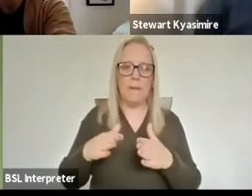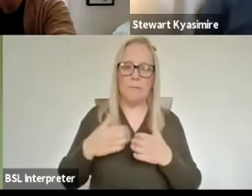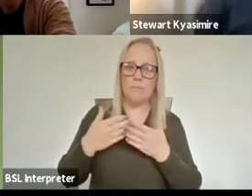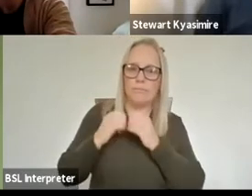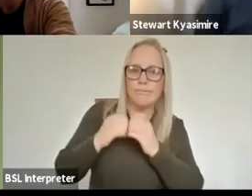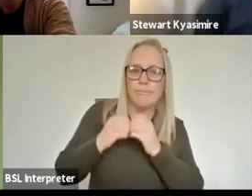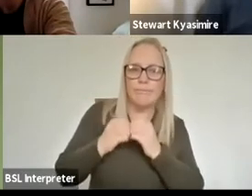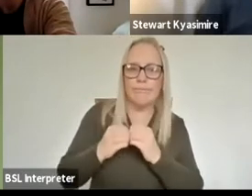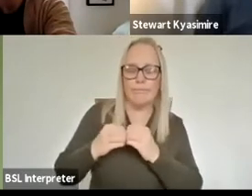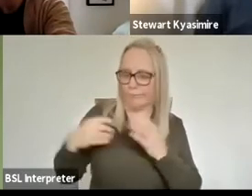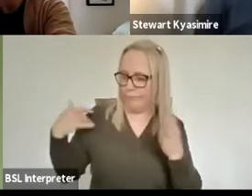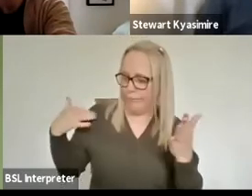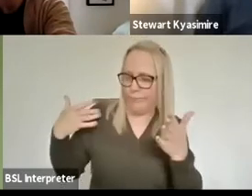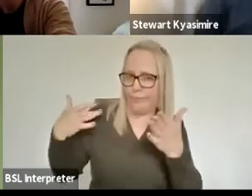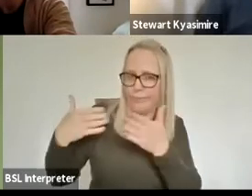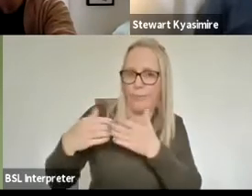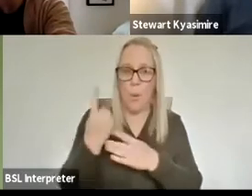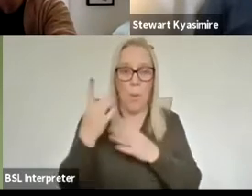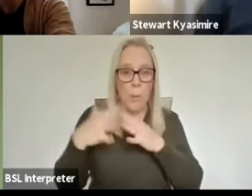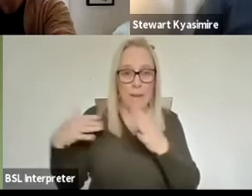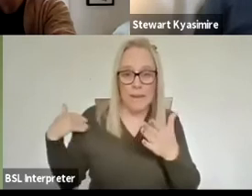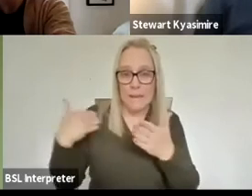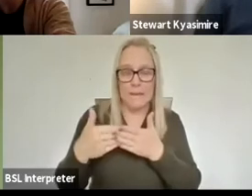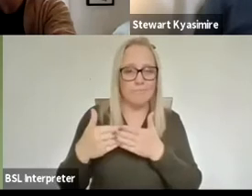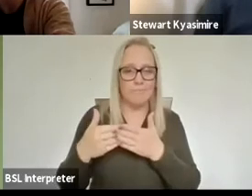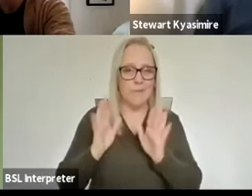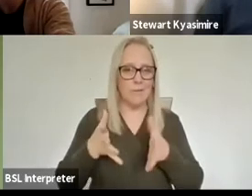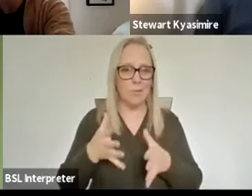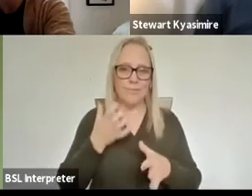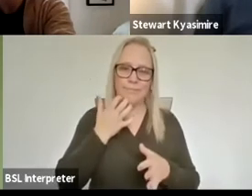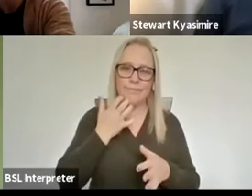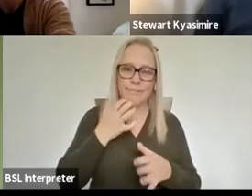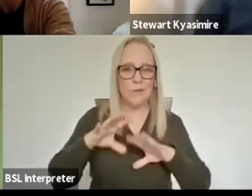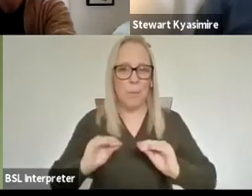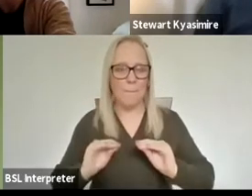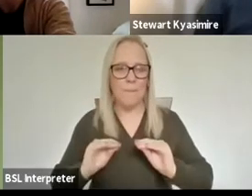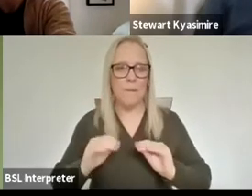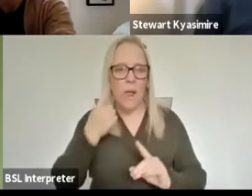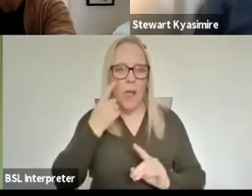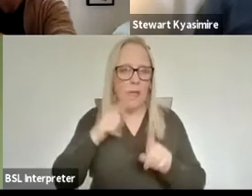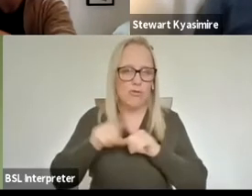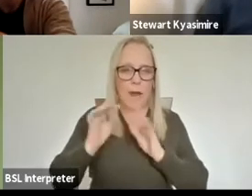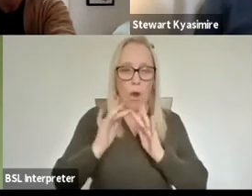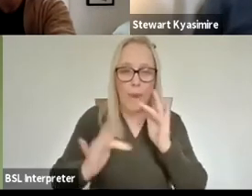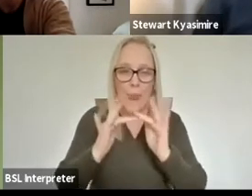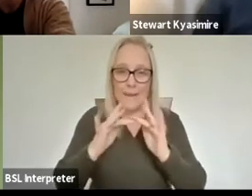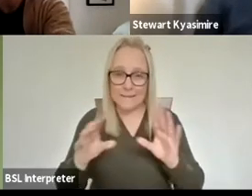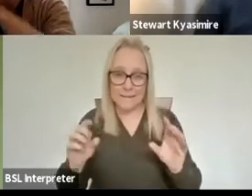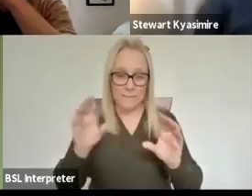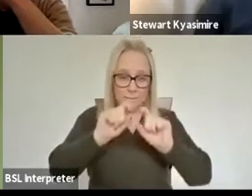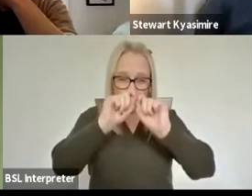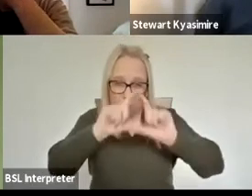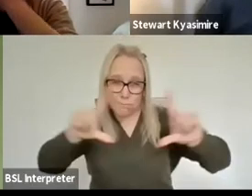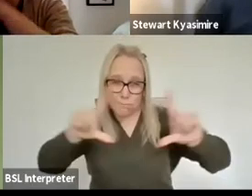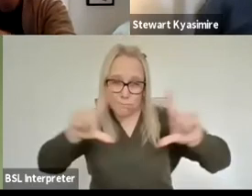um and then we tried to keep the rehearsal process going online and very quickly everybody realized and this was